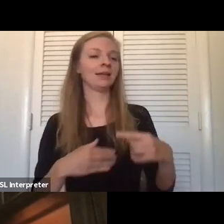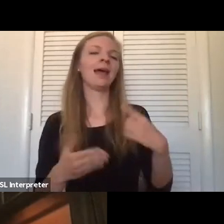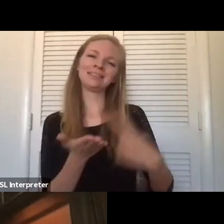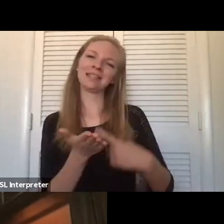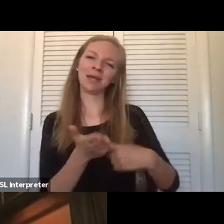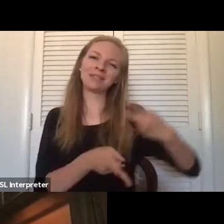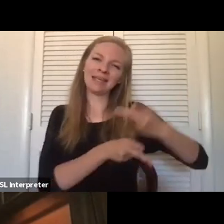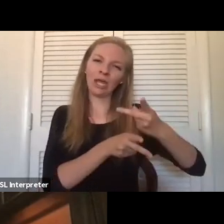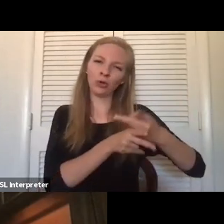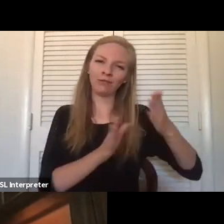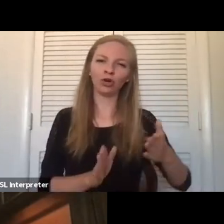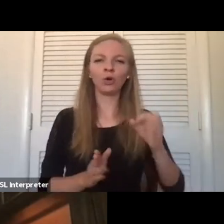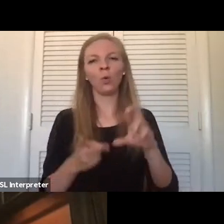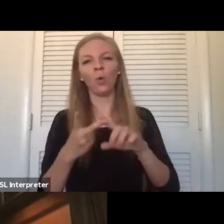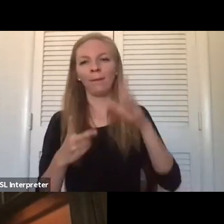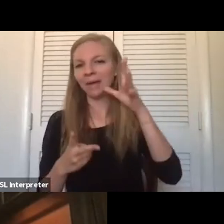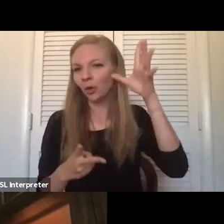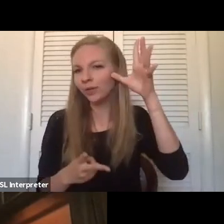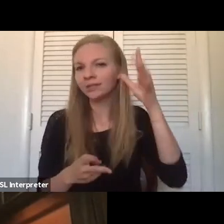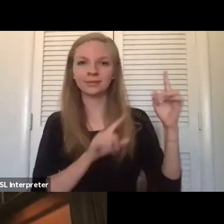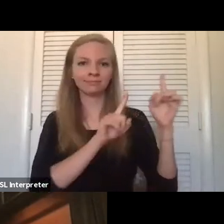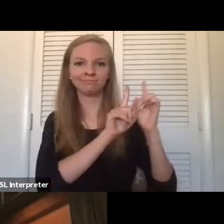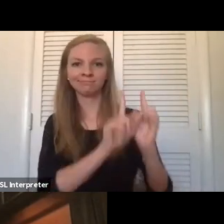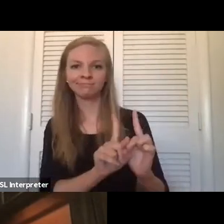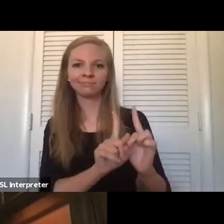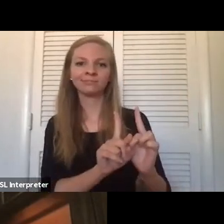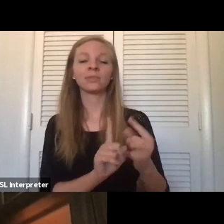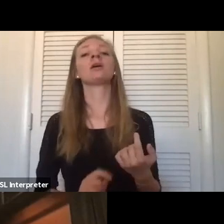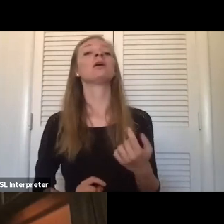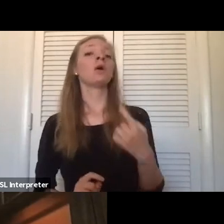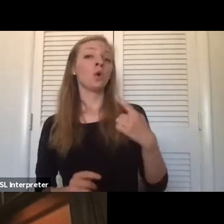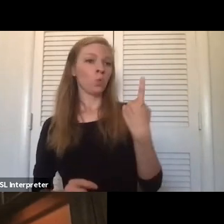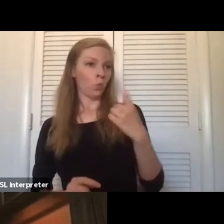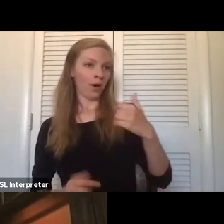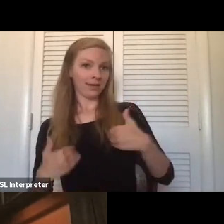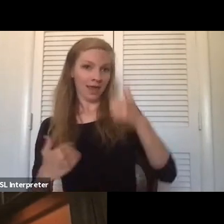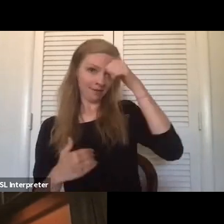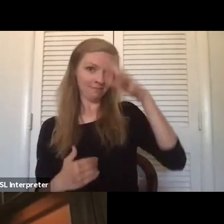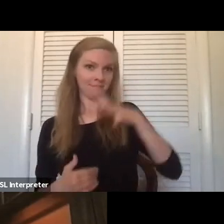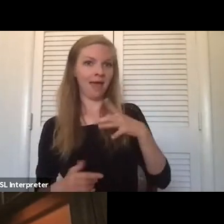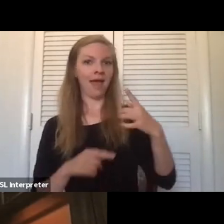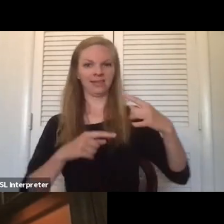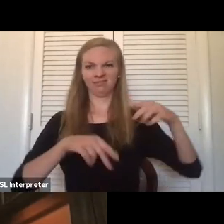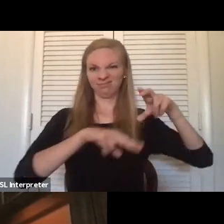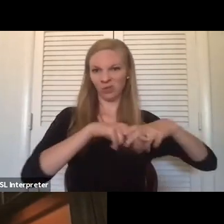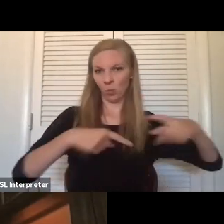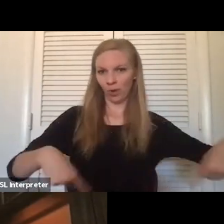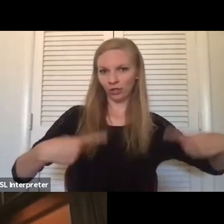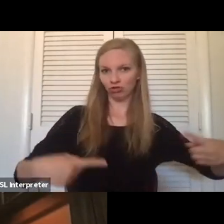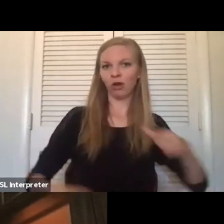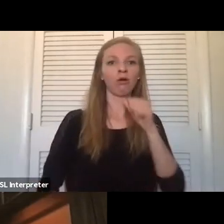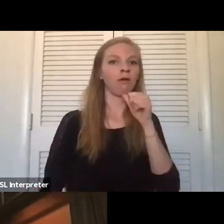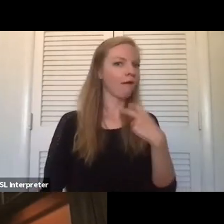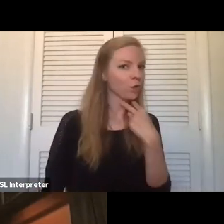or a parent or sibling will come with them. So there's a young man who was in a wheelchair, non-verbal, and by